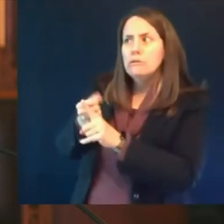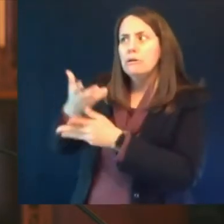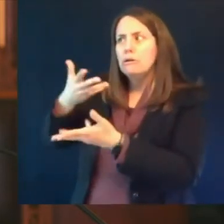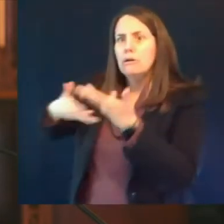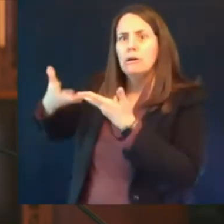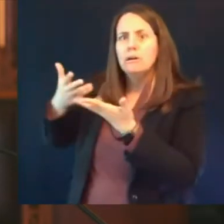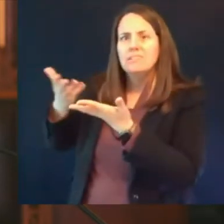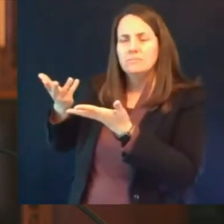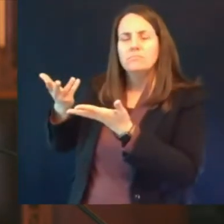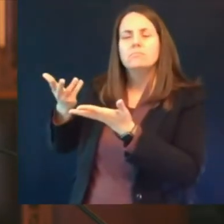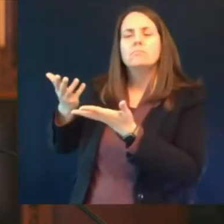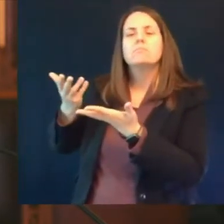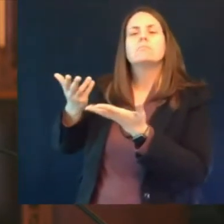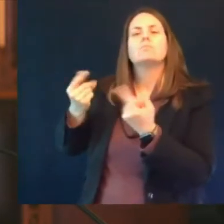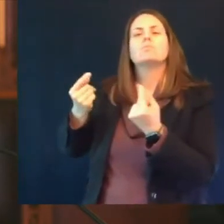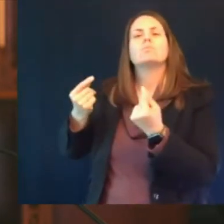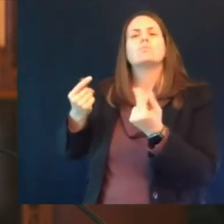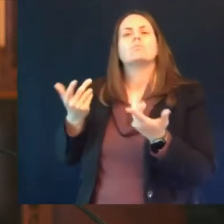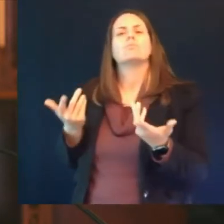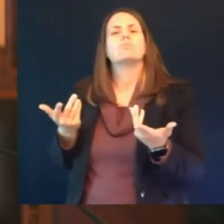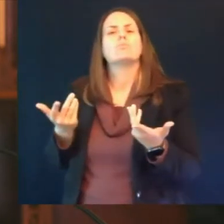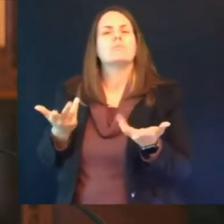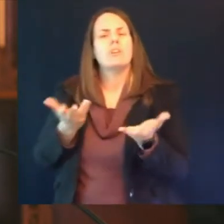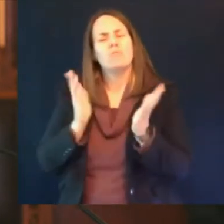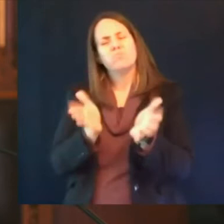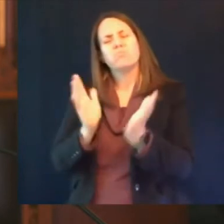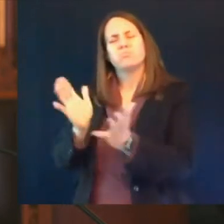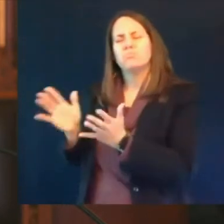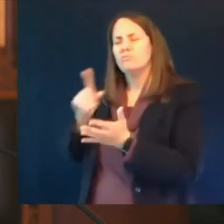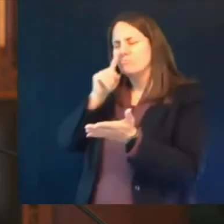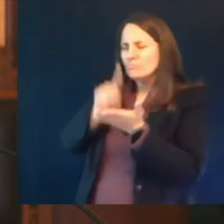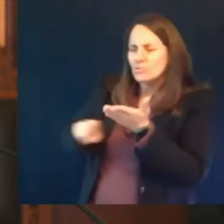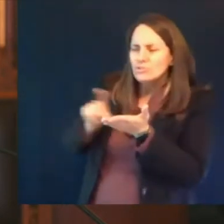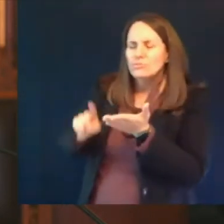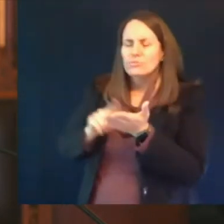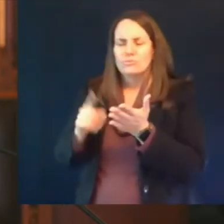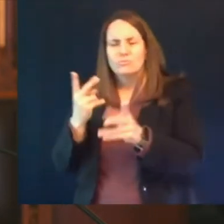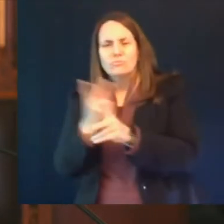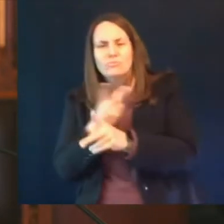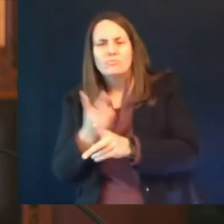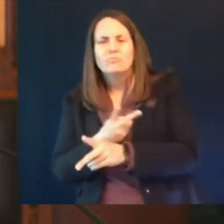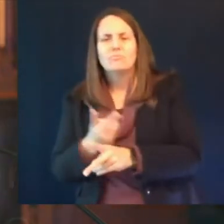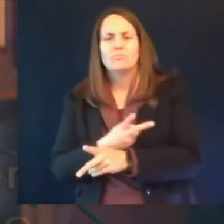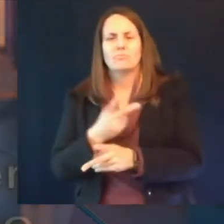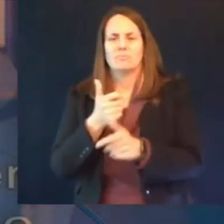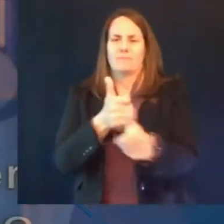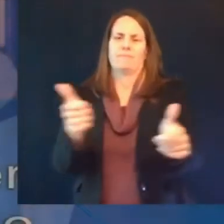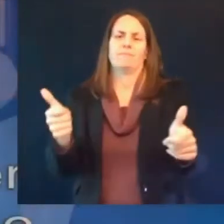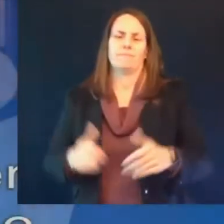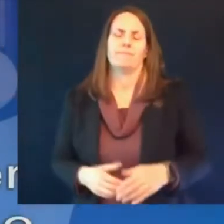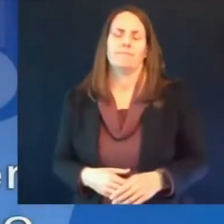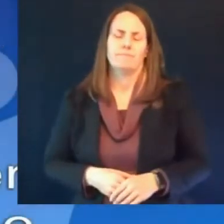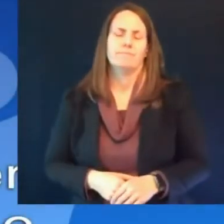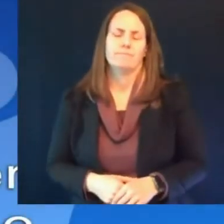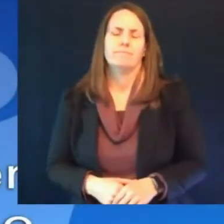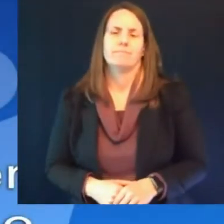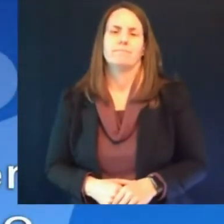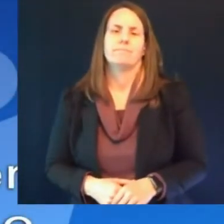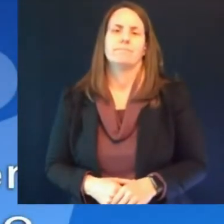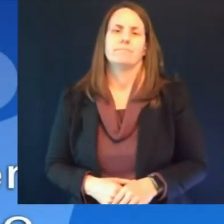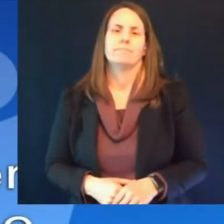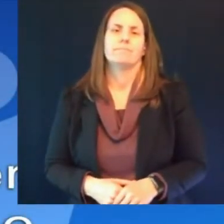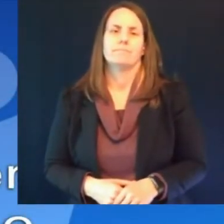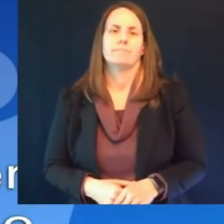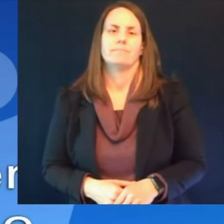you to use all of those resources as you weigh these options thank you heather now to